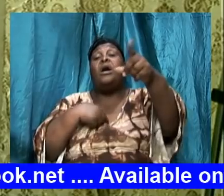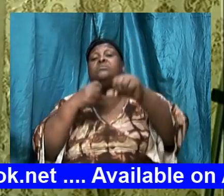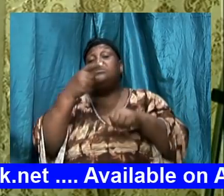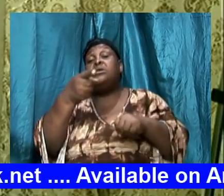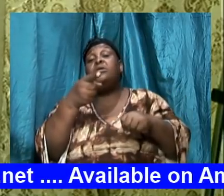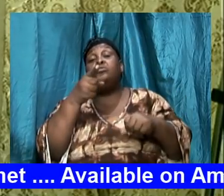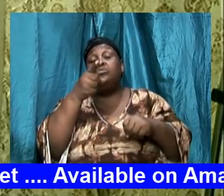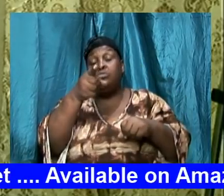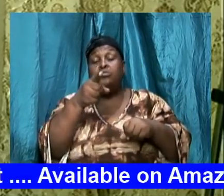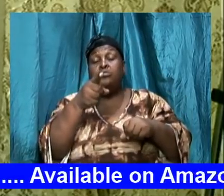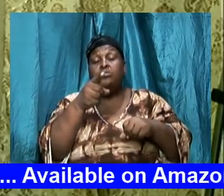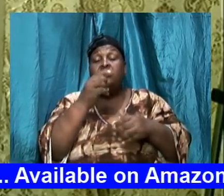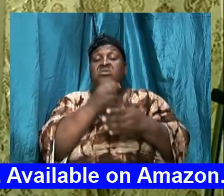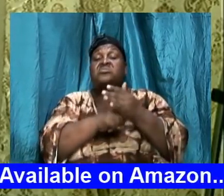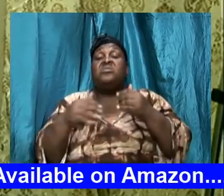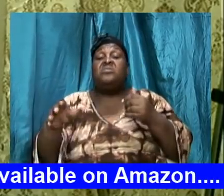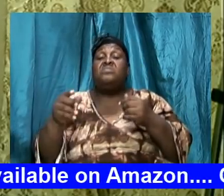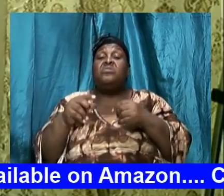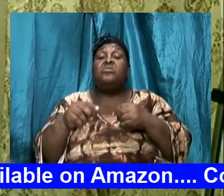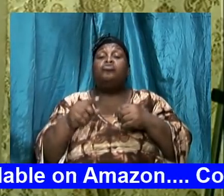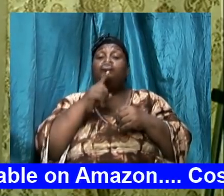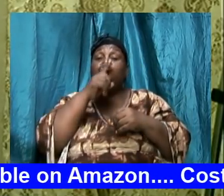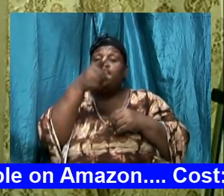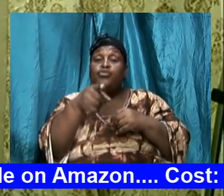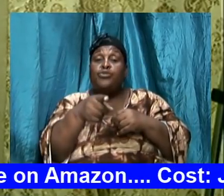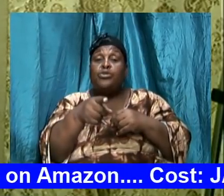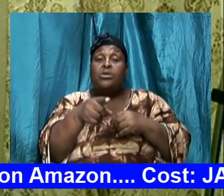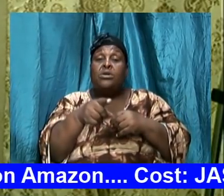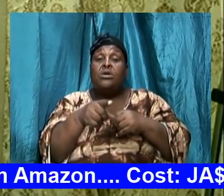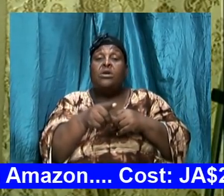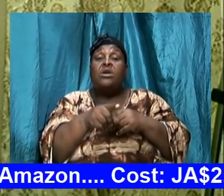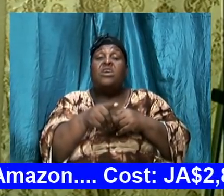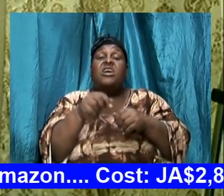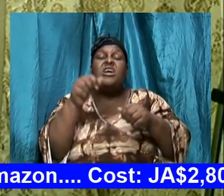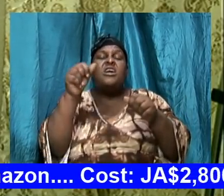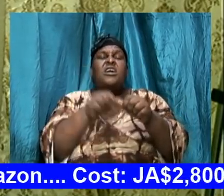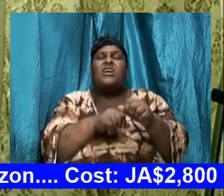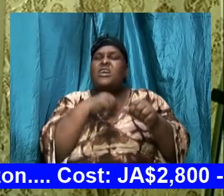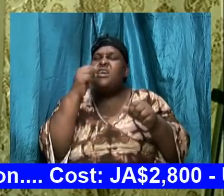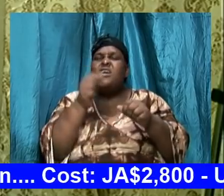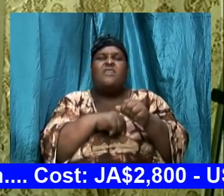to every saint wherever you are from that this book